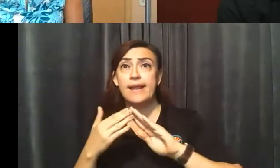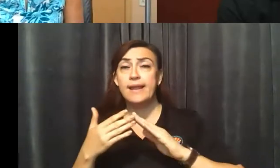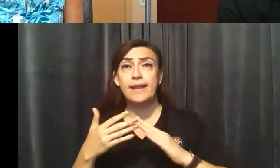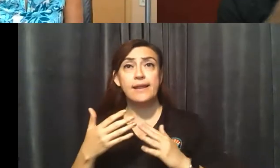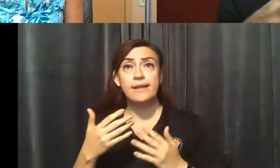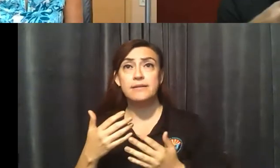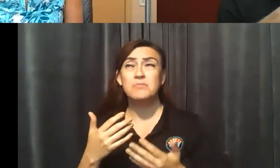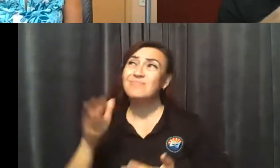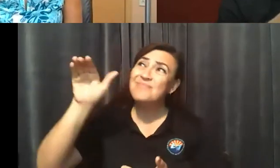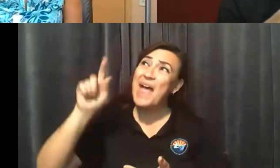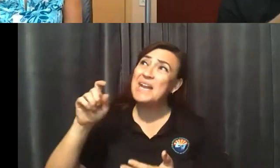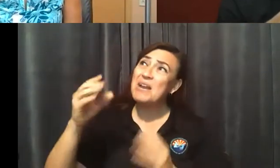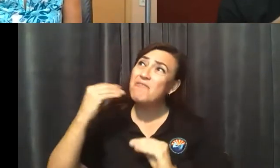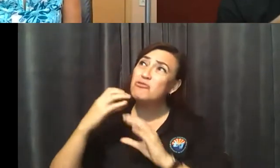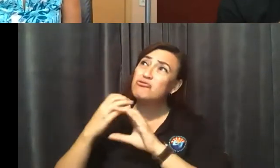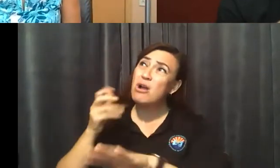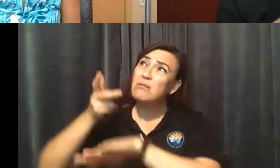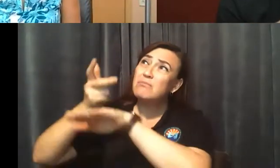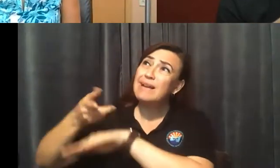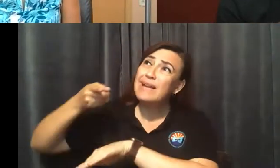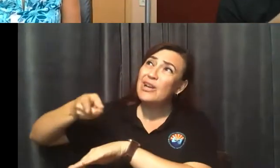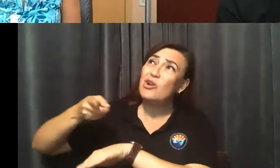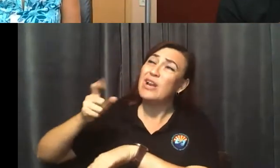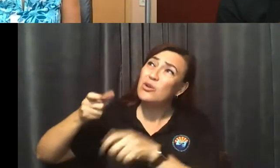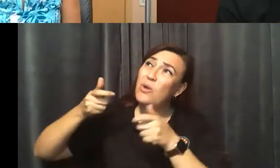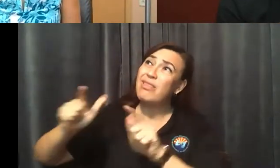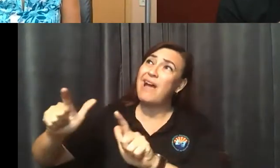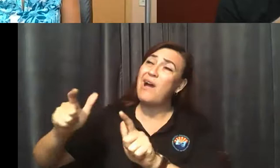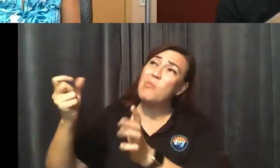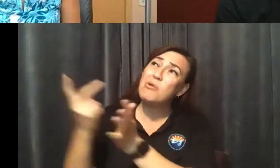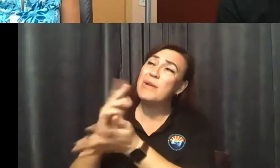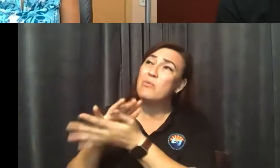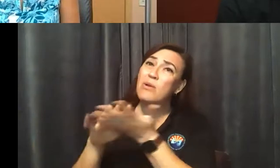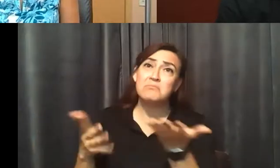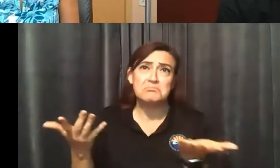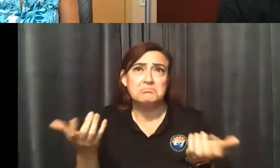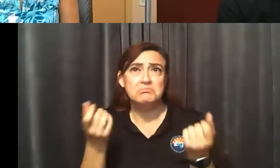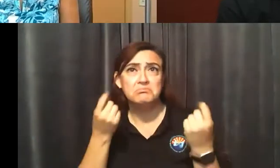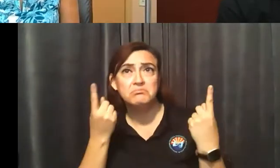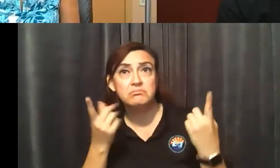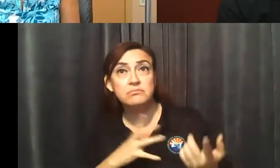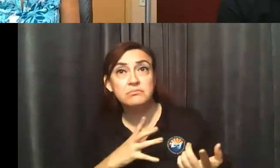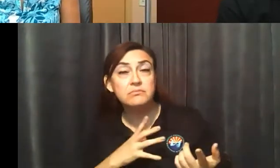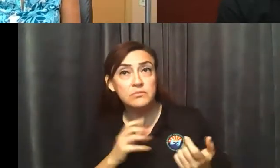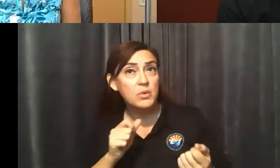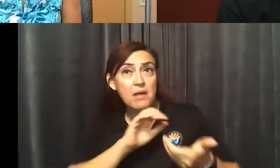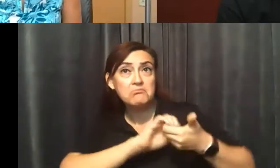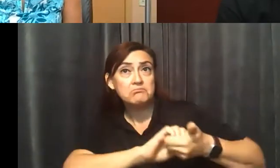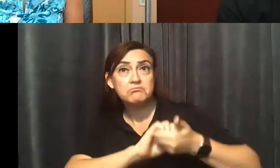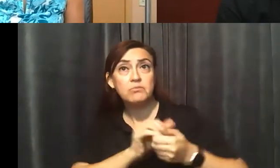or accommodating, you know, some special circumstances around getting food to your establishment. Absolutely.